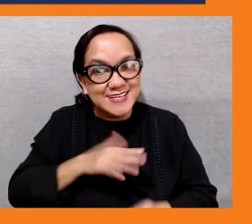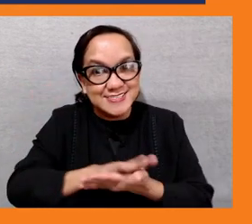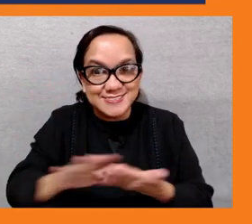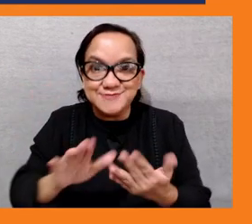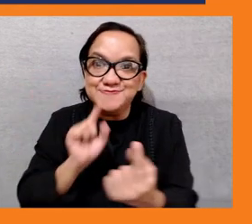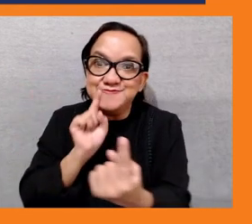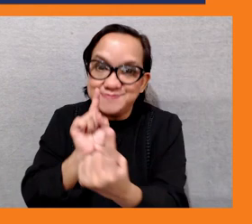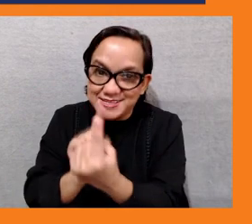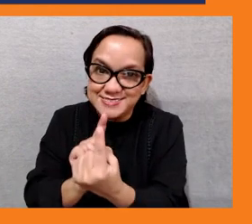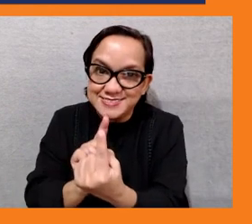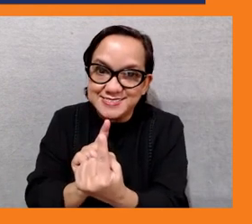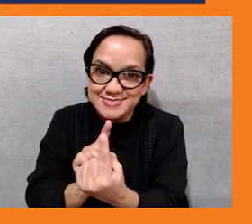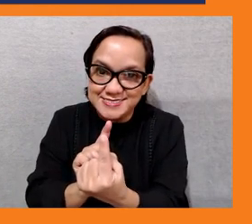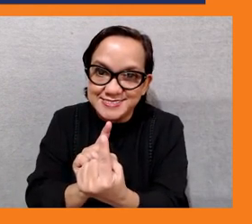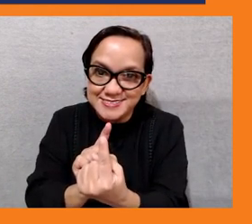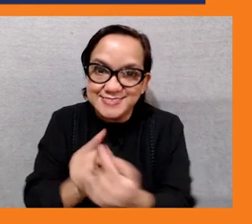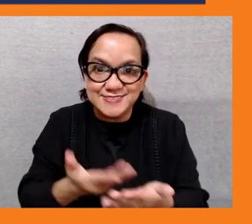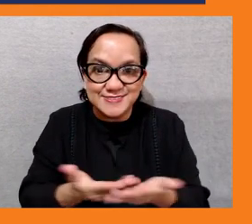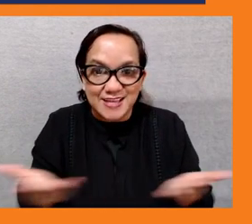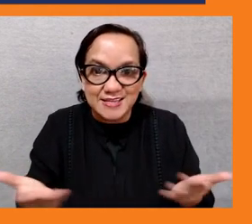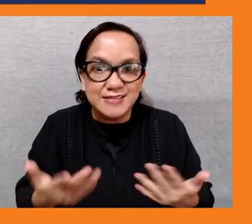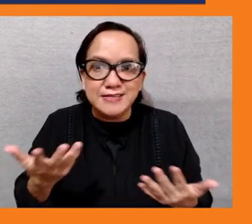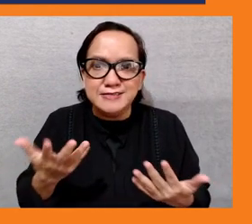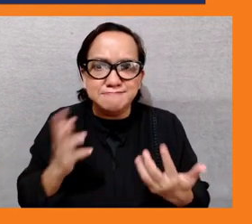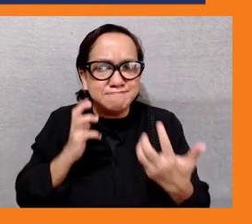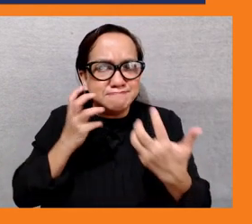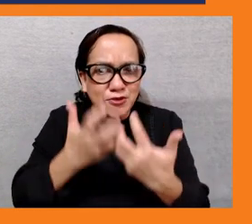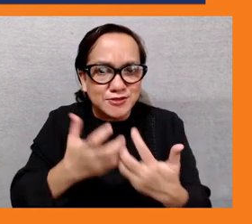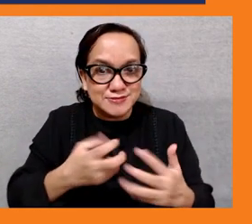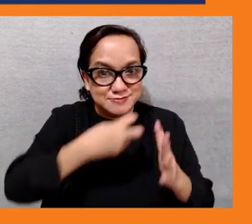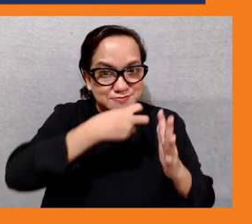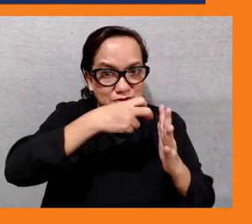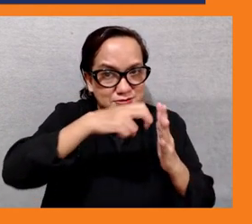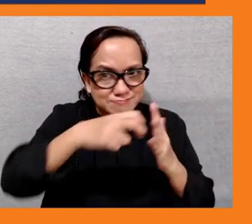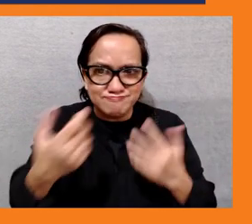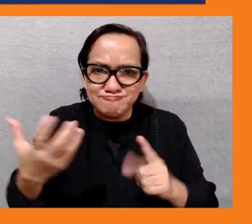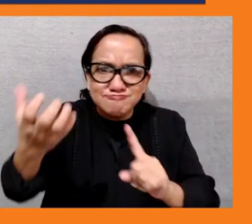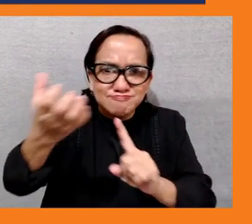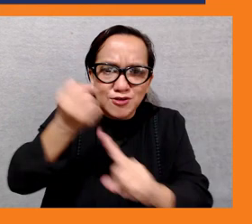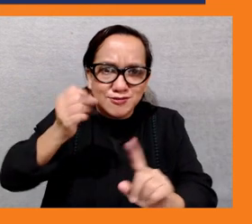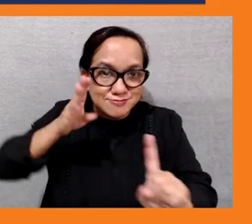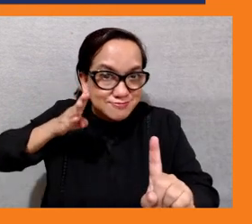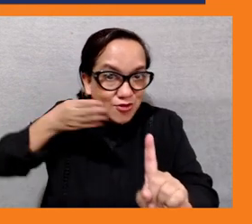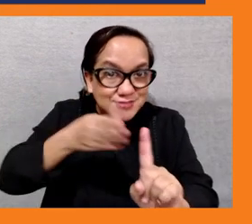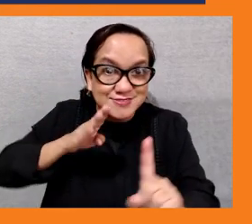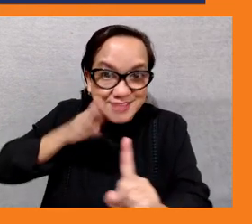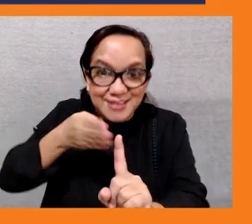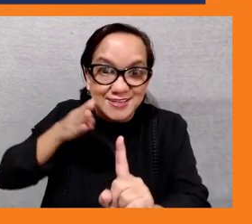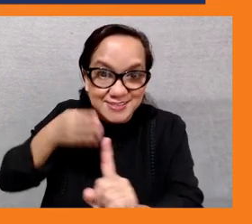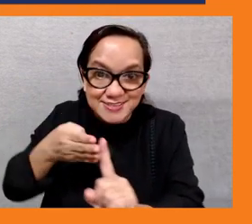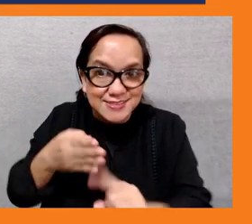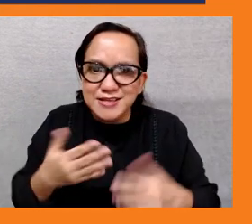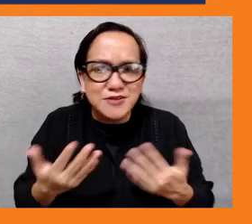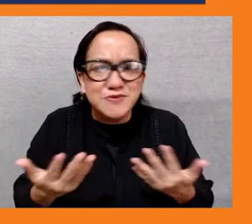transition and the different approaches to this what is plan timor-less approach to this same topic and